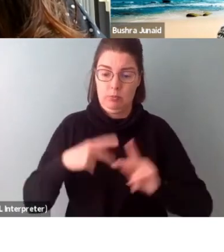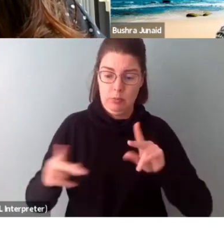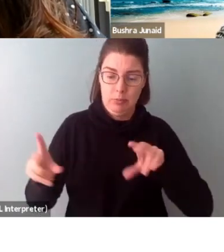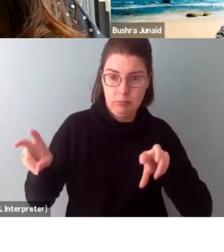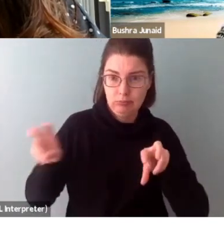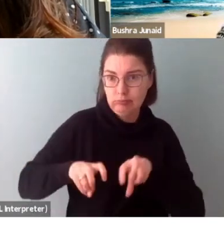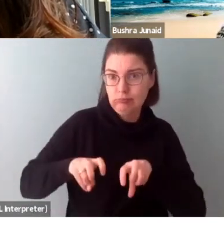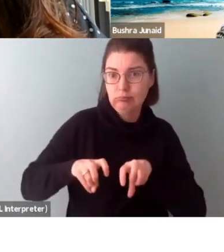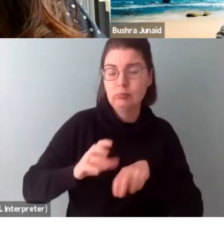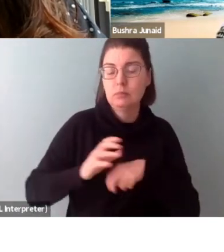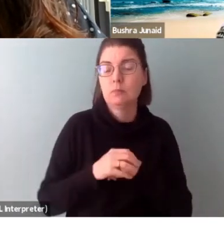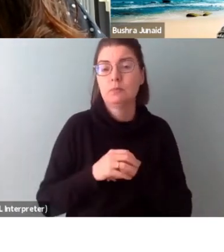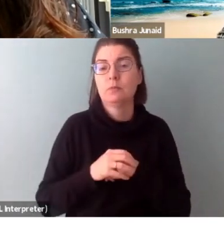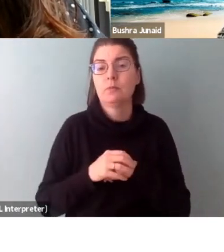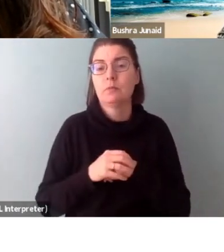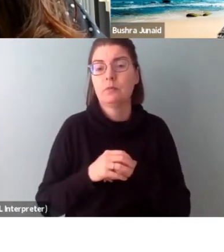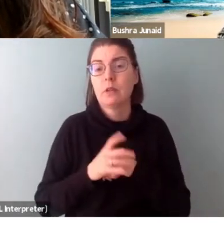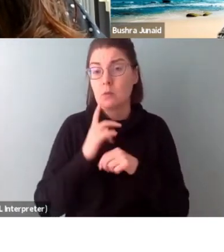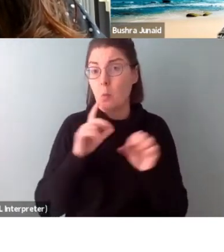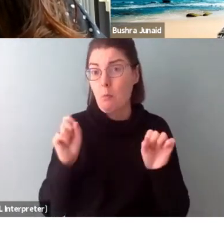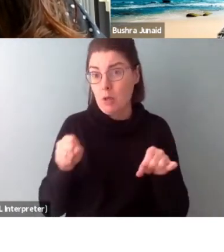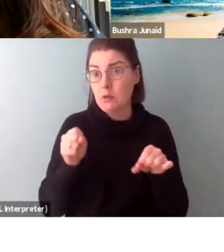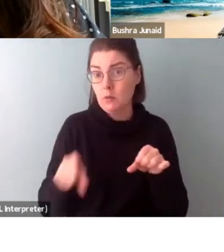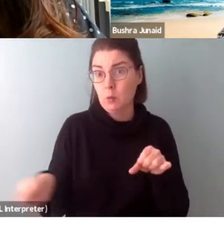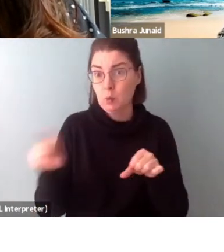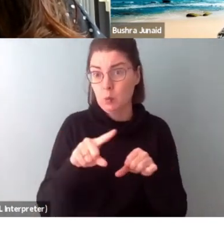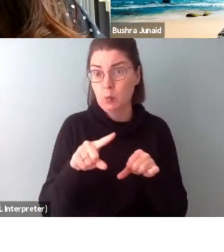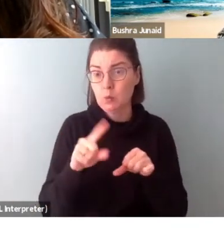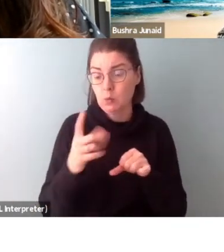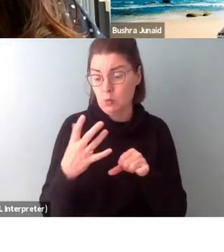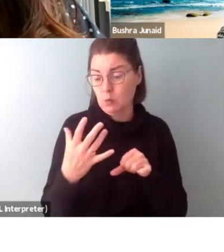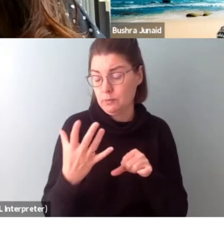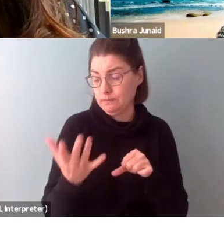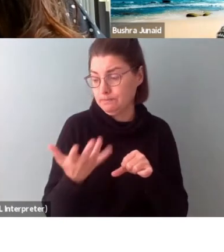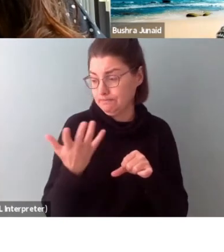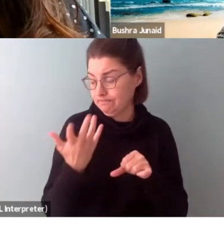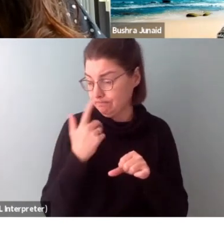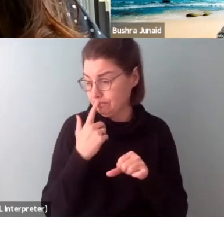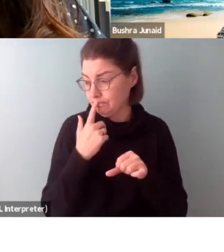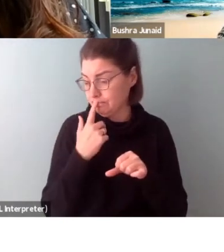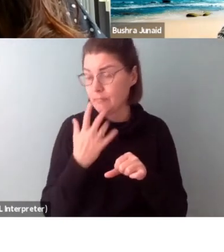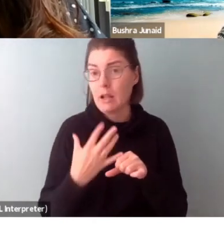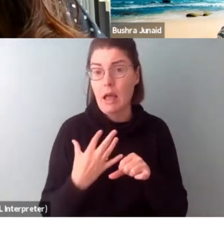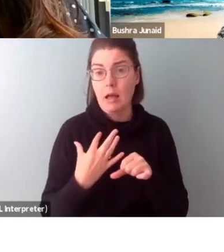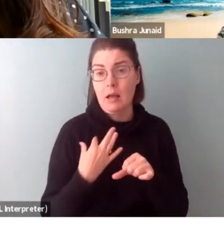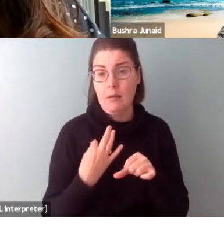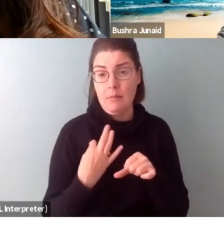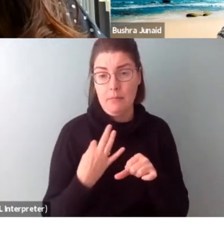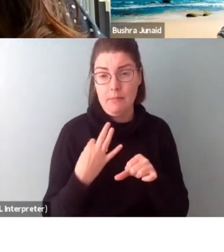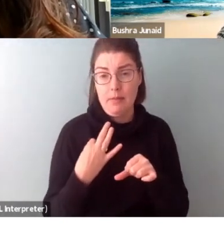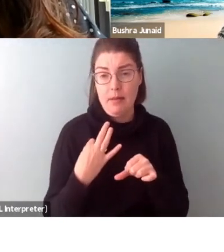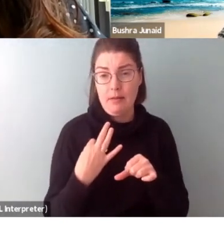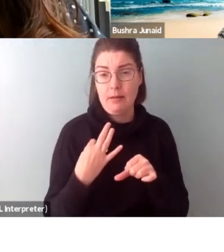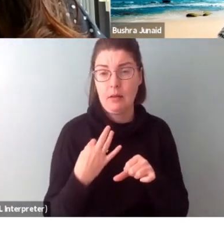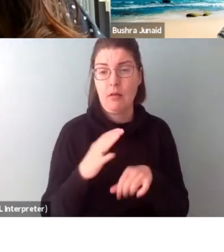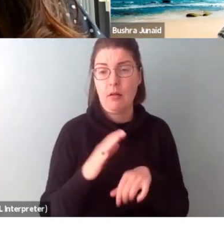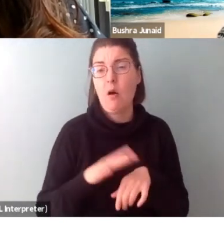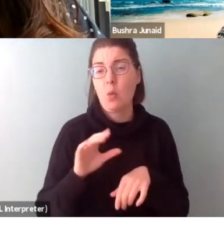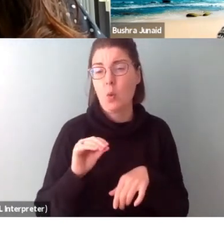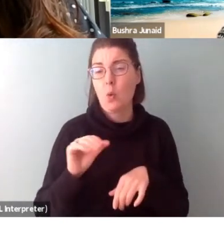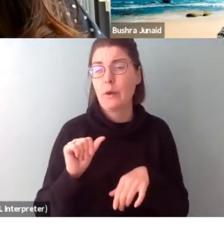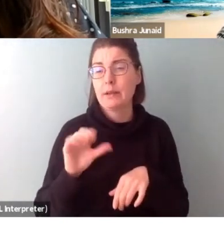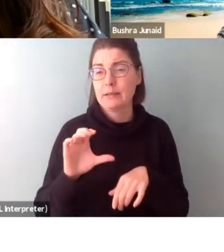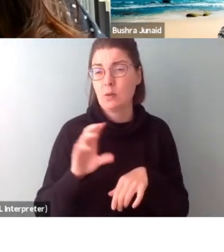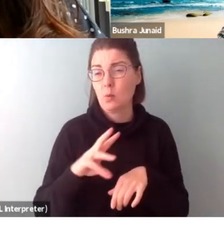table. So it is possible for you to apply on the OAC website